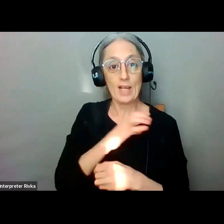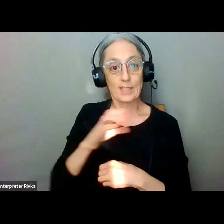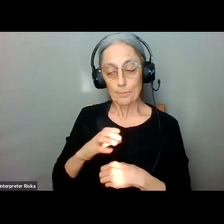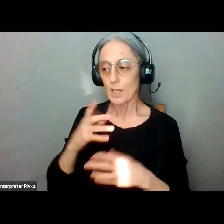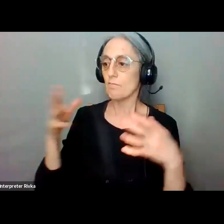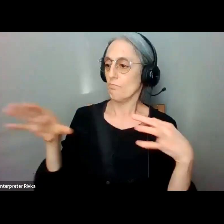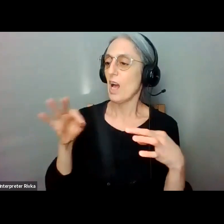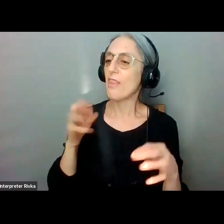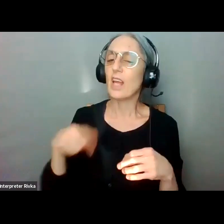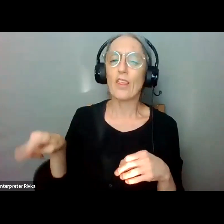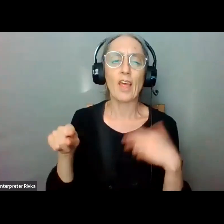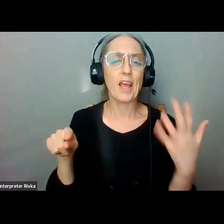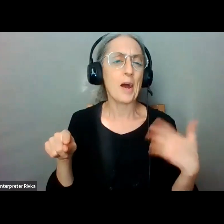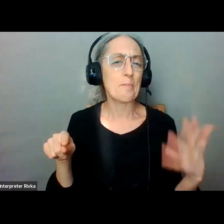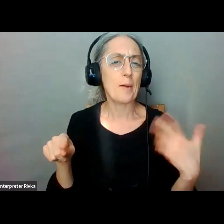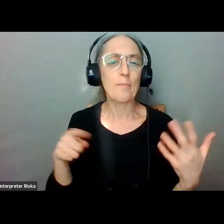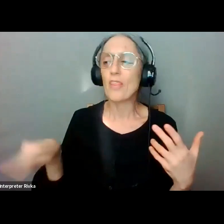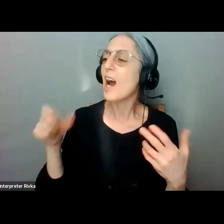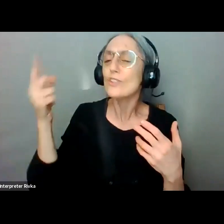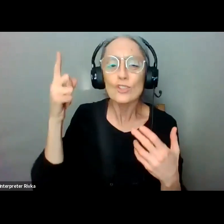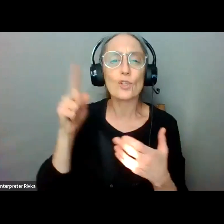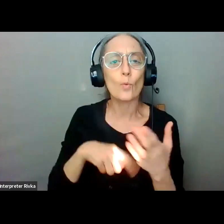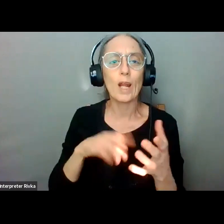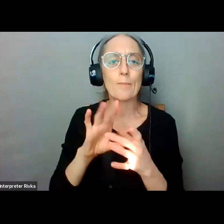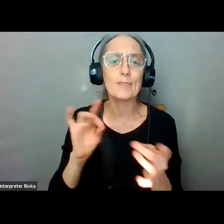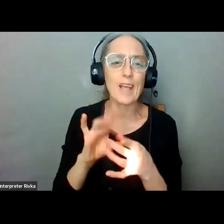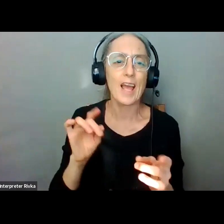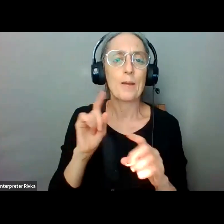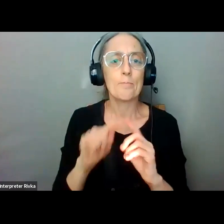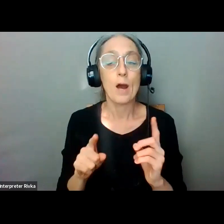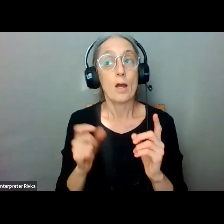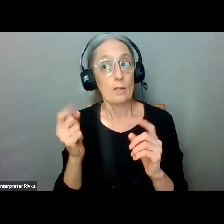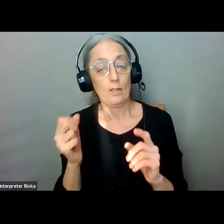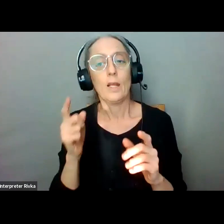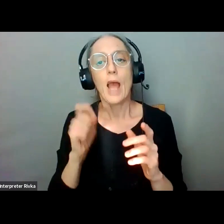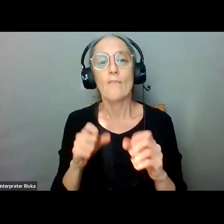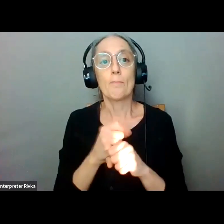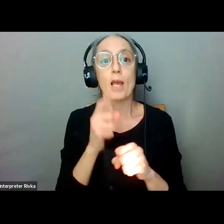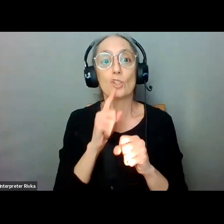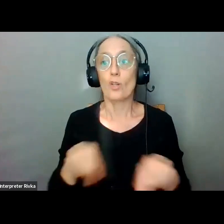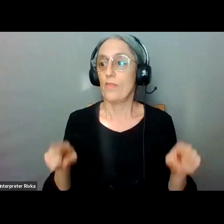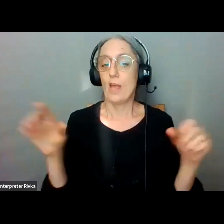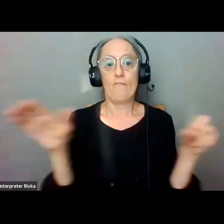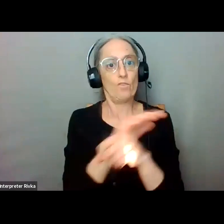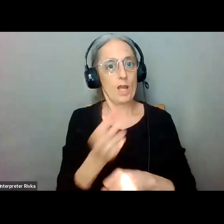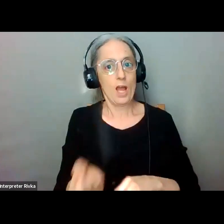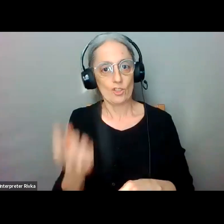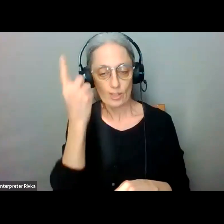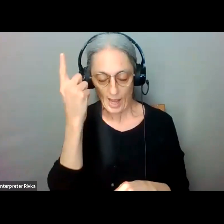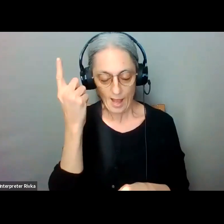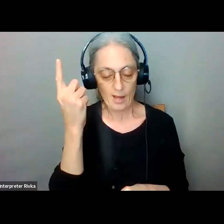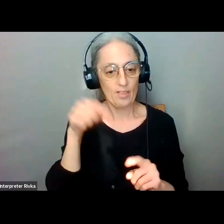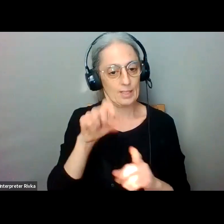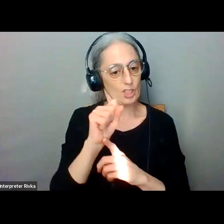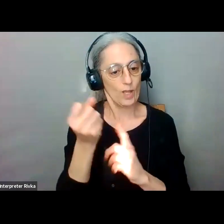they understood what we were saying but you know but we have to make sure that they understand that this this is not and should not